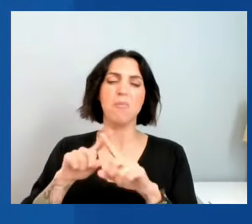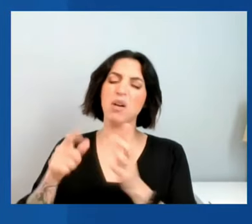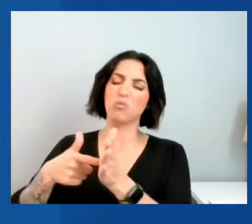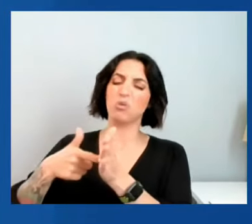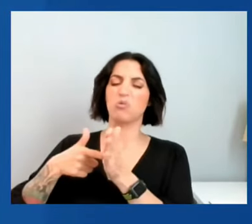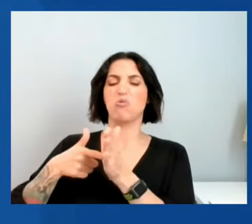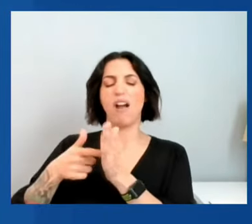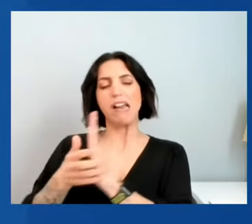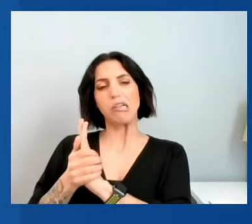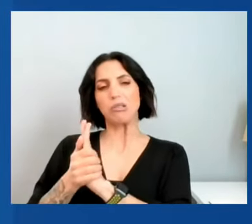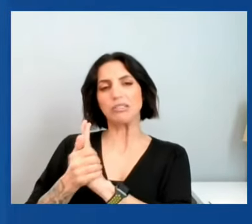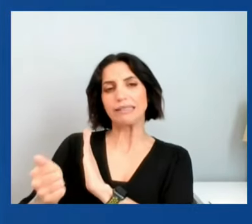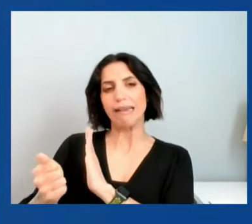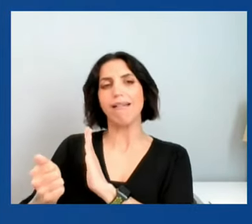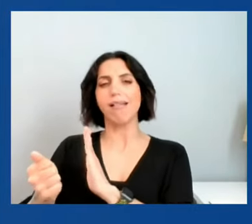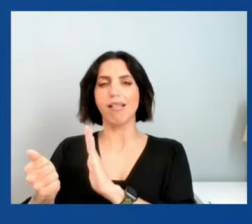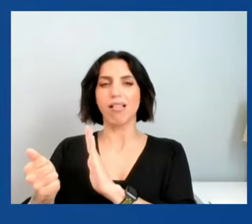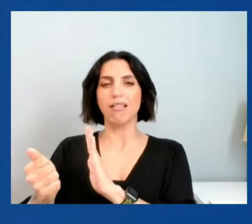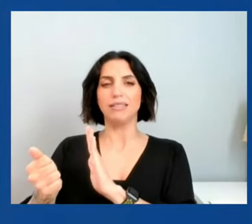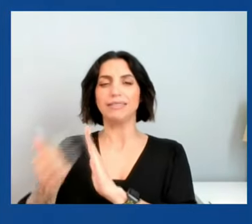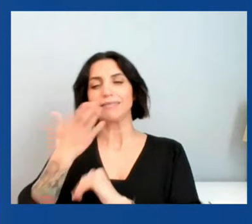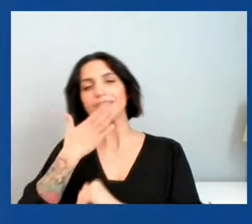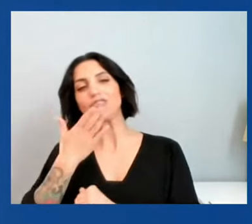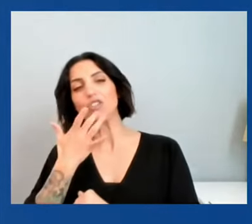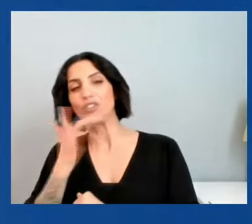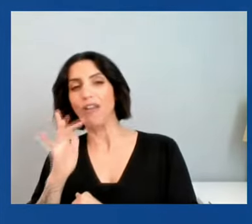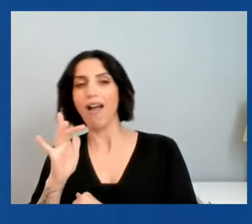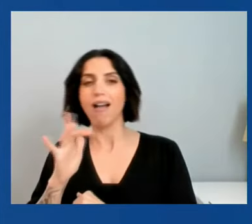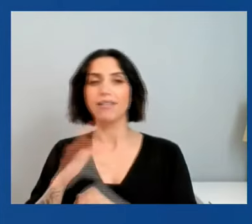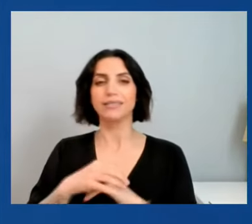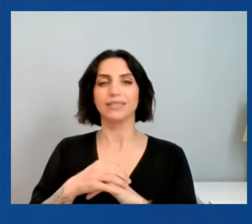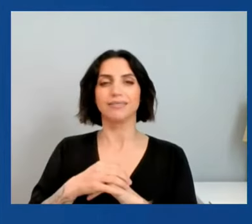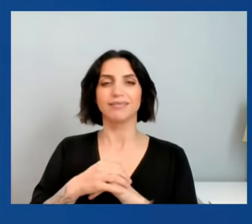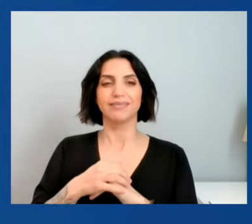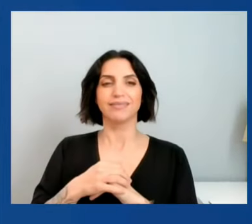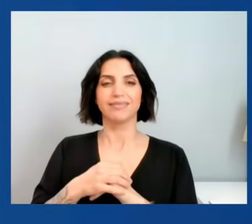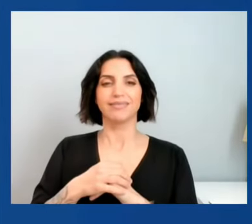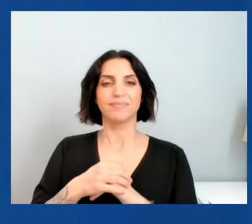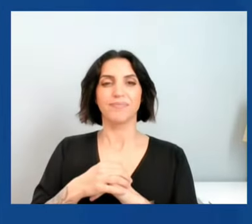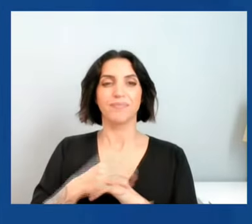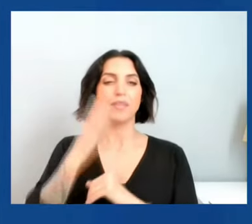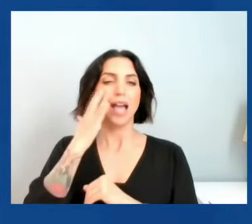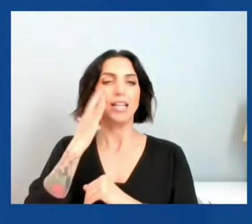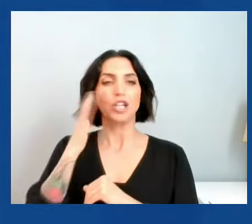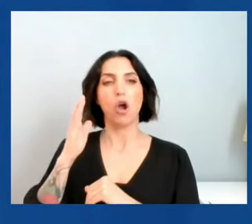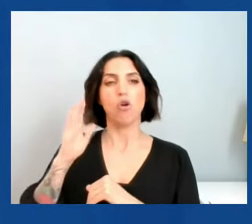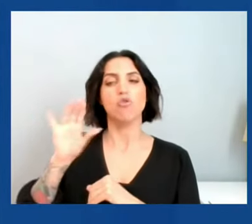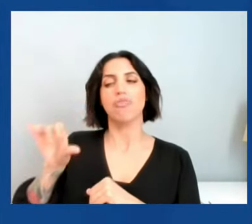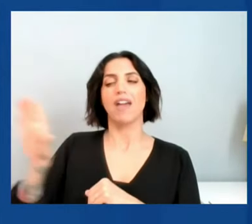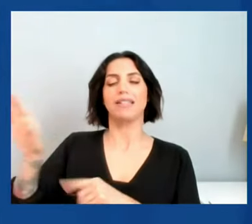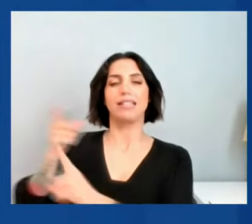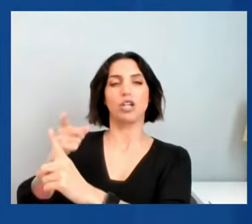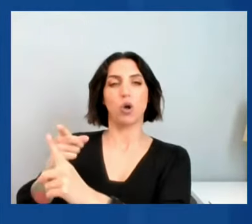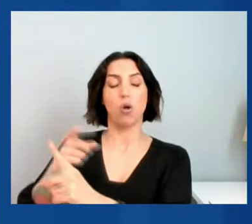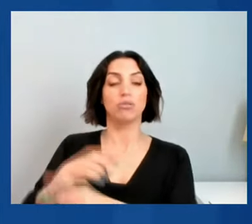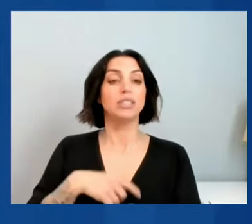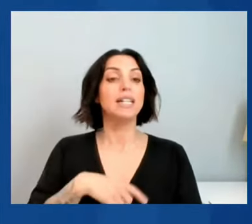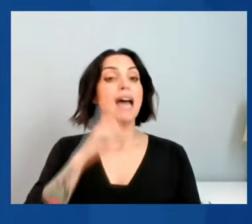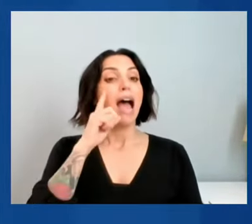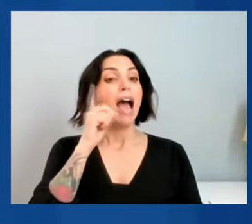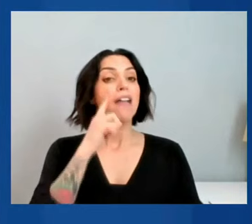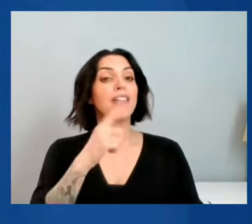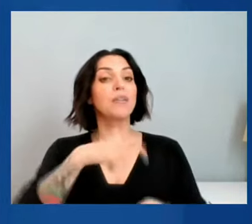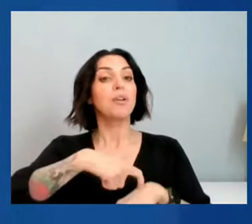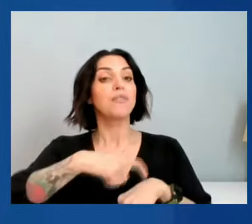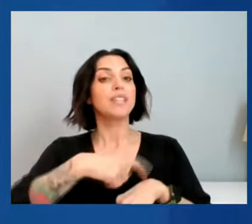also good luck. And I know that that's what they will try to accomplish. I think we have time for maybe one more question